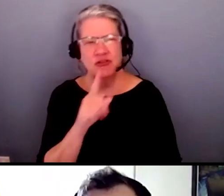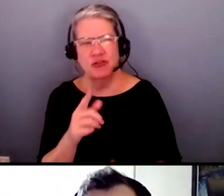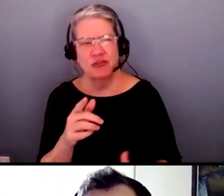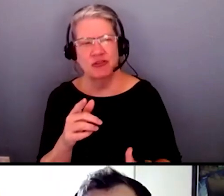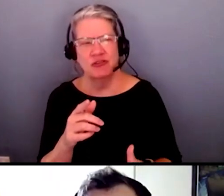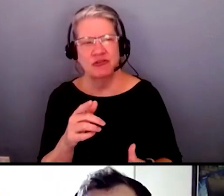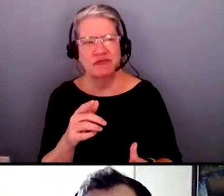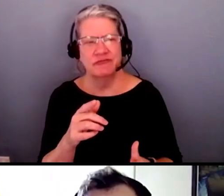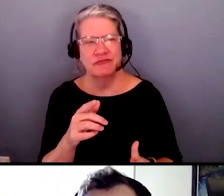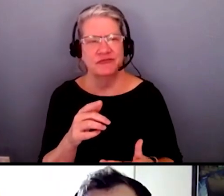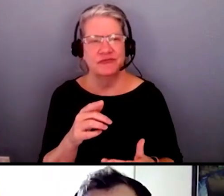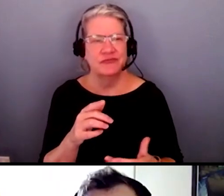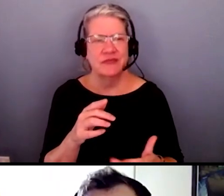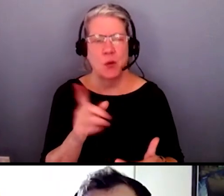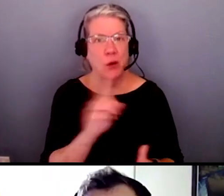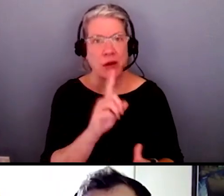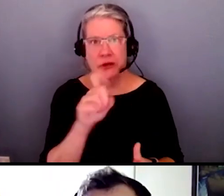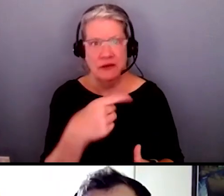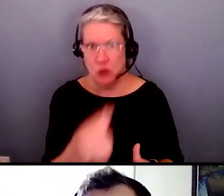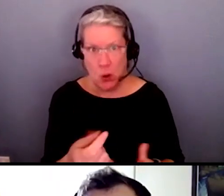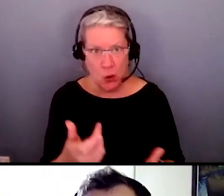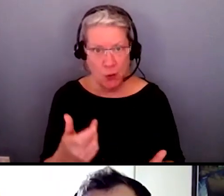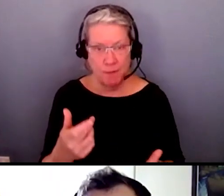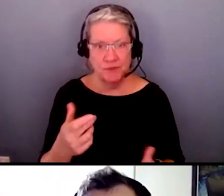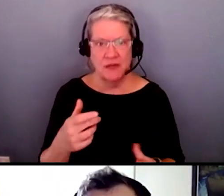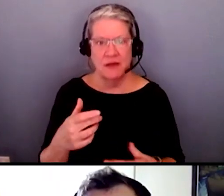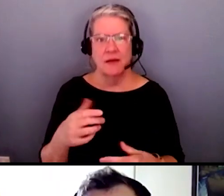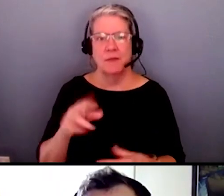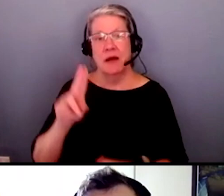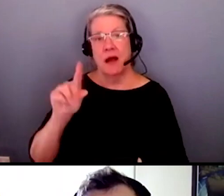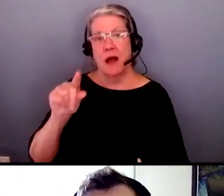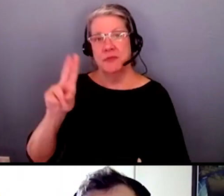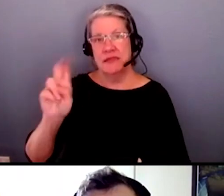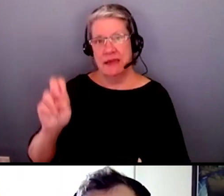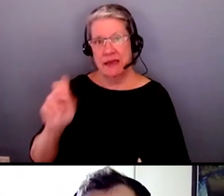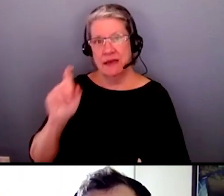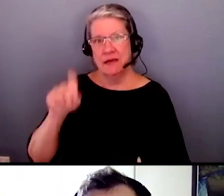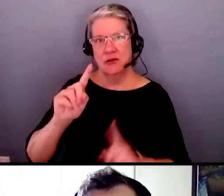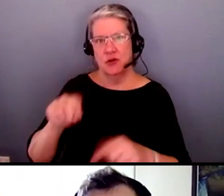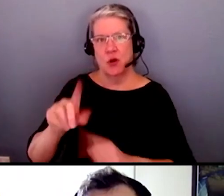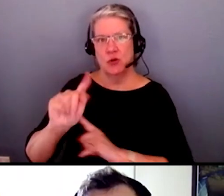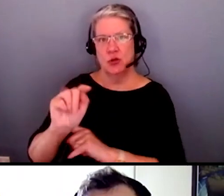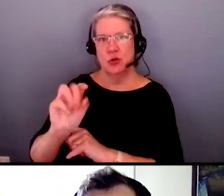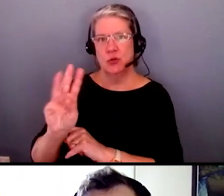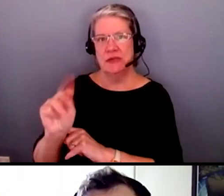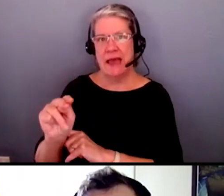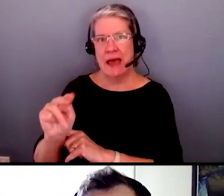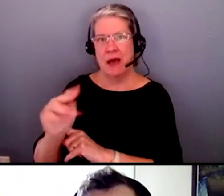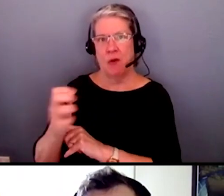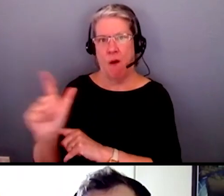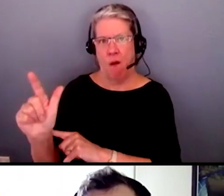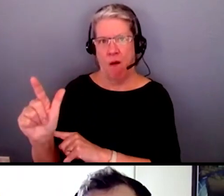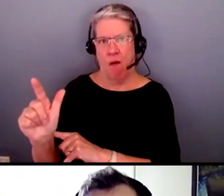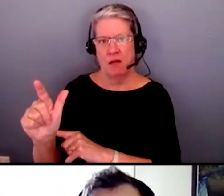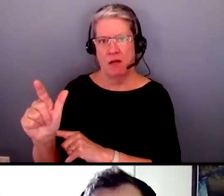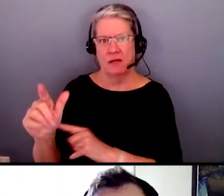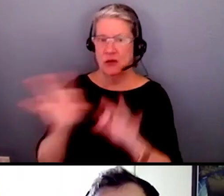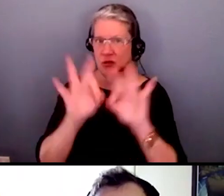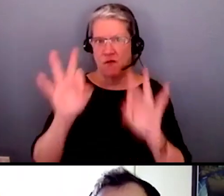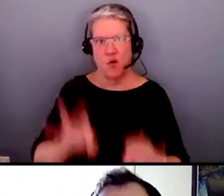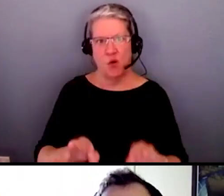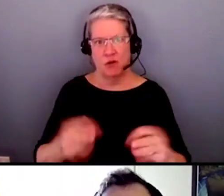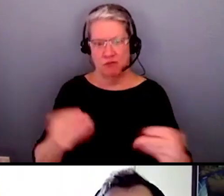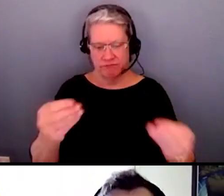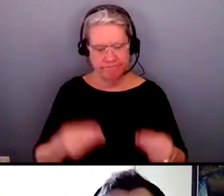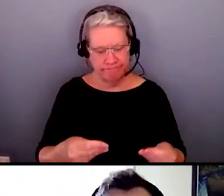down in the city i don't know where you need to go but in locality upstate you have to go to your town hall with a piece of like it's a form that you get